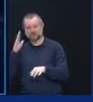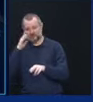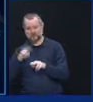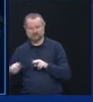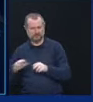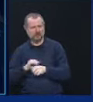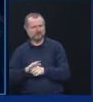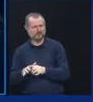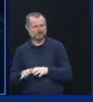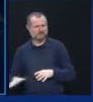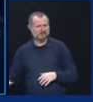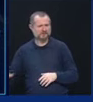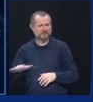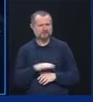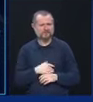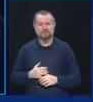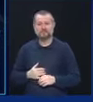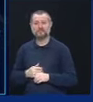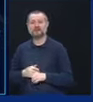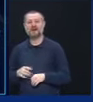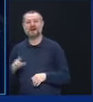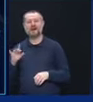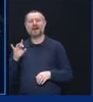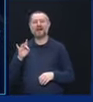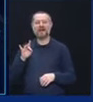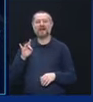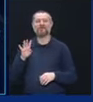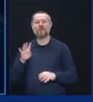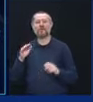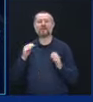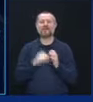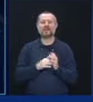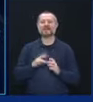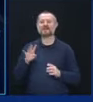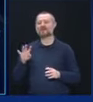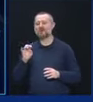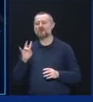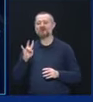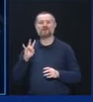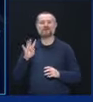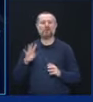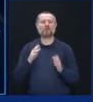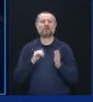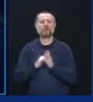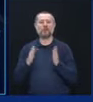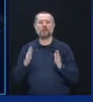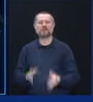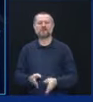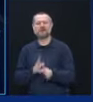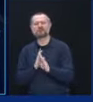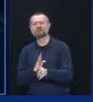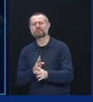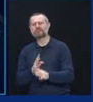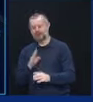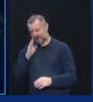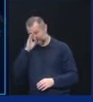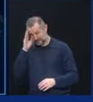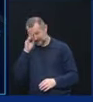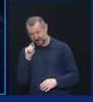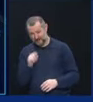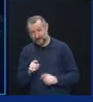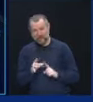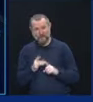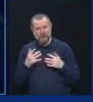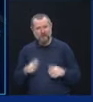We had 84,474 New Yorkers who went through the hospital with COVID from